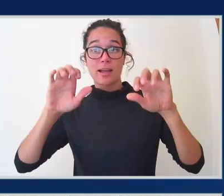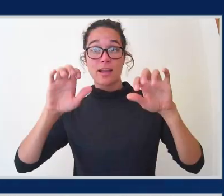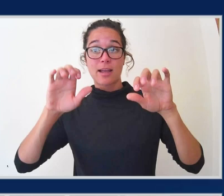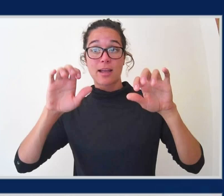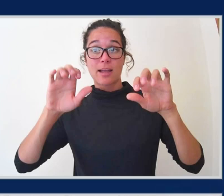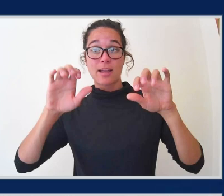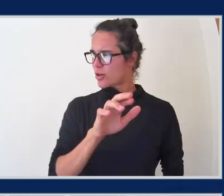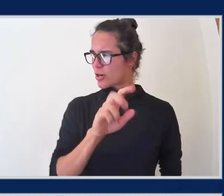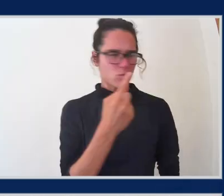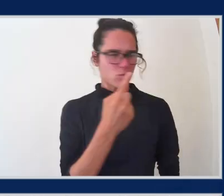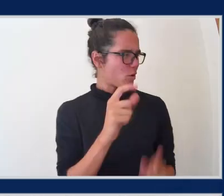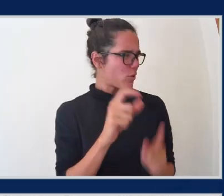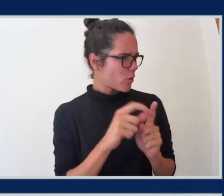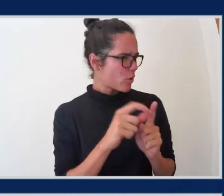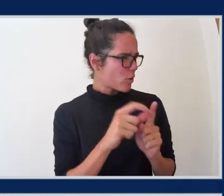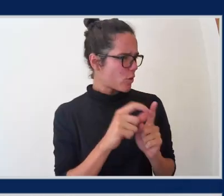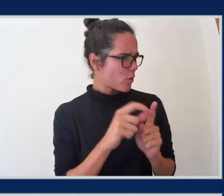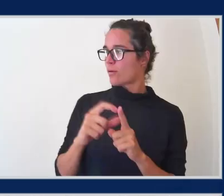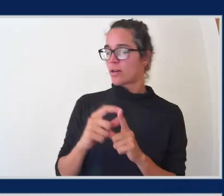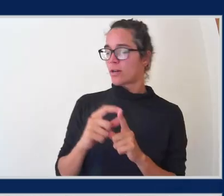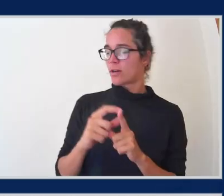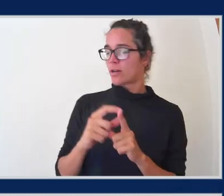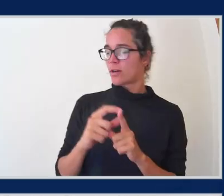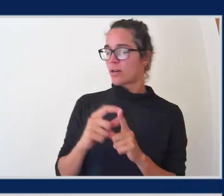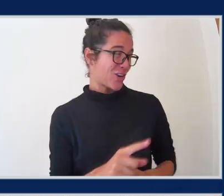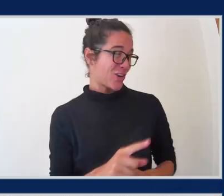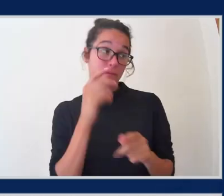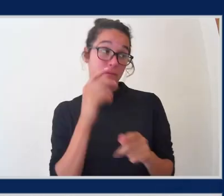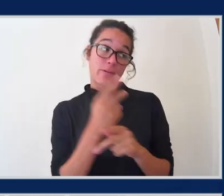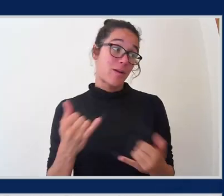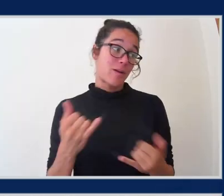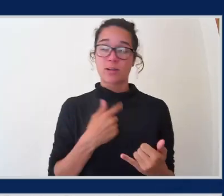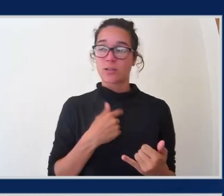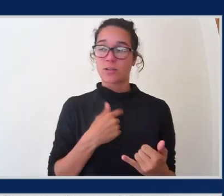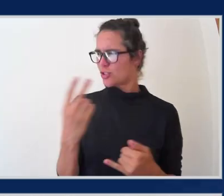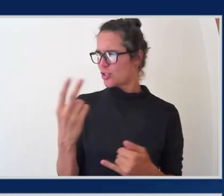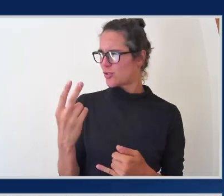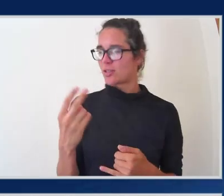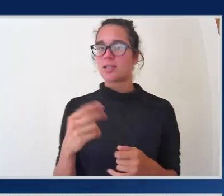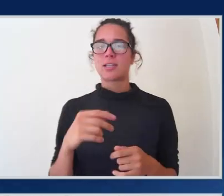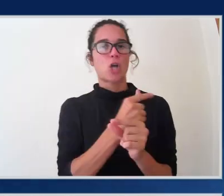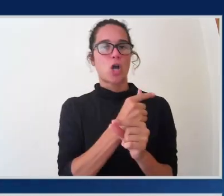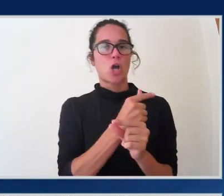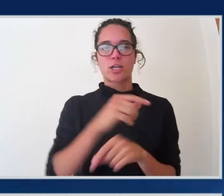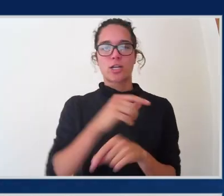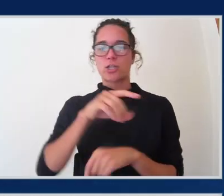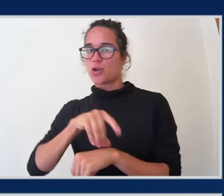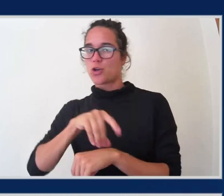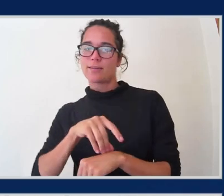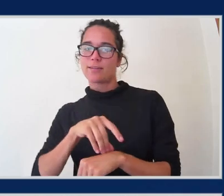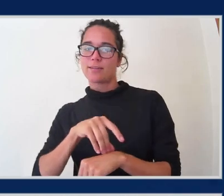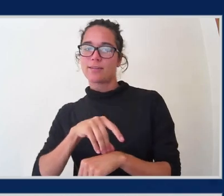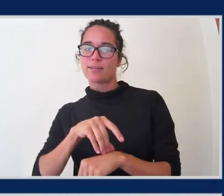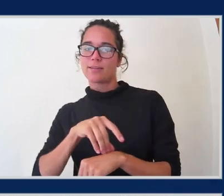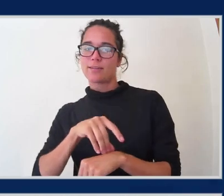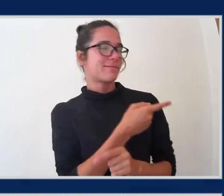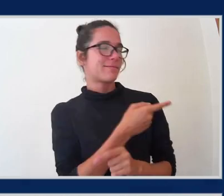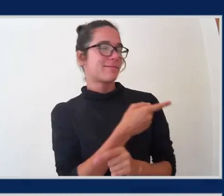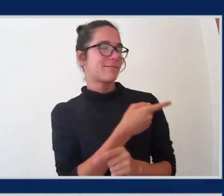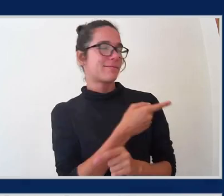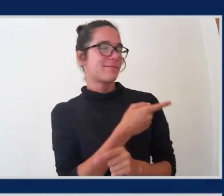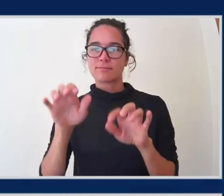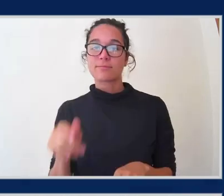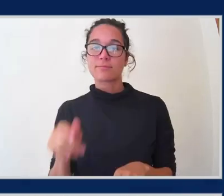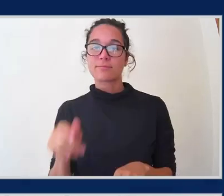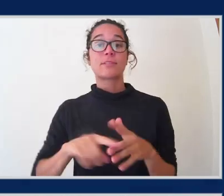One word? Sure about that? We're going figure it out right now. Two words. Duty. Okay. Guard duty. There it is. You are correct. So you can get started with Amazon guard duty for free.